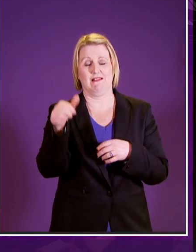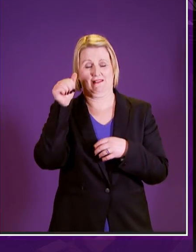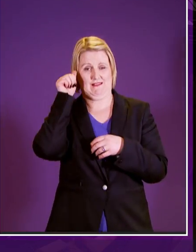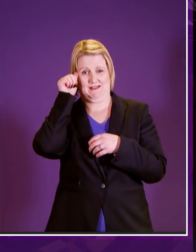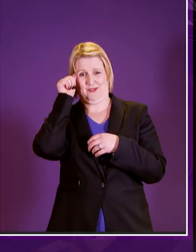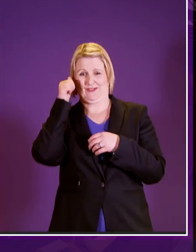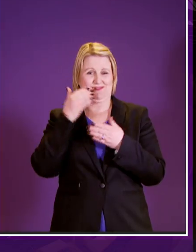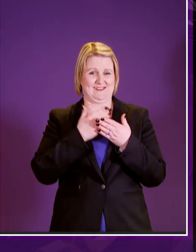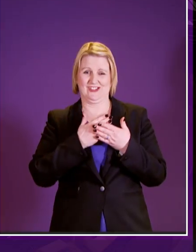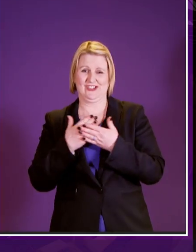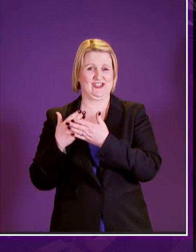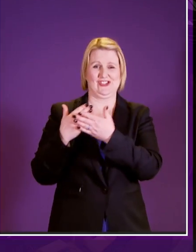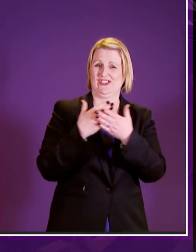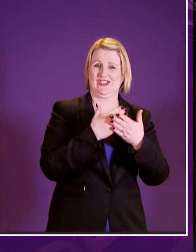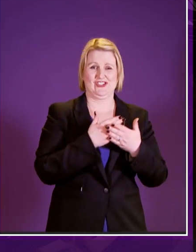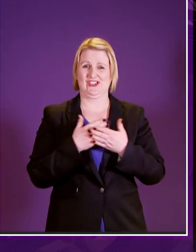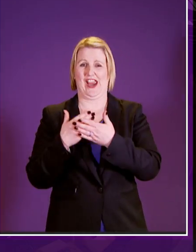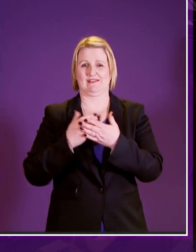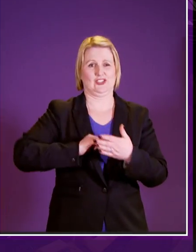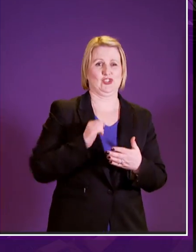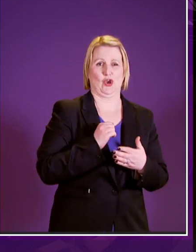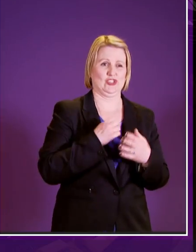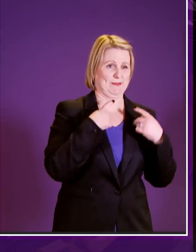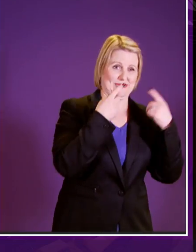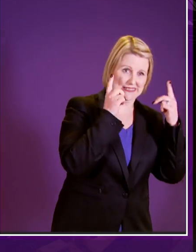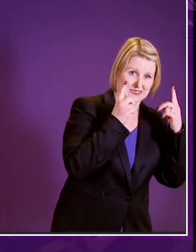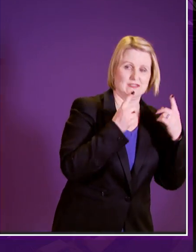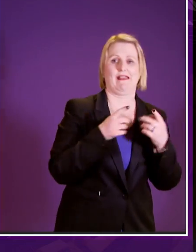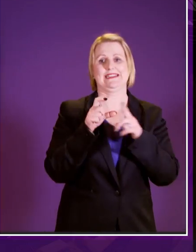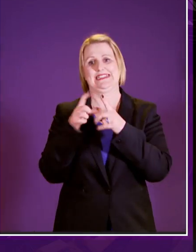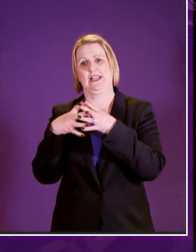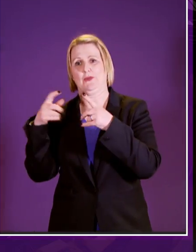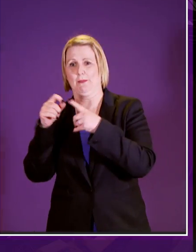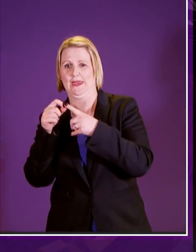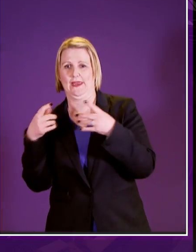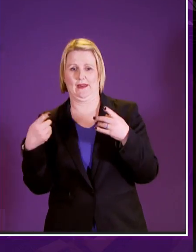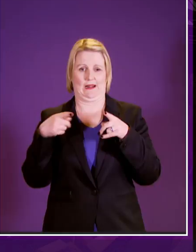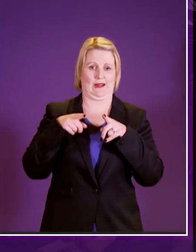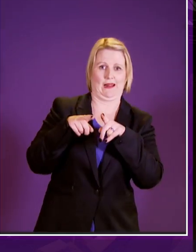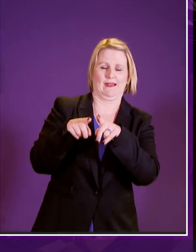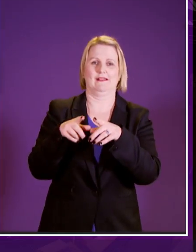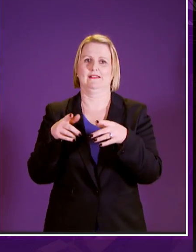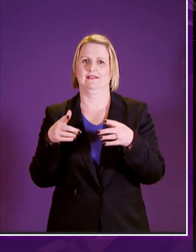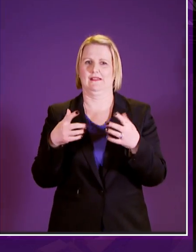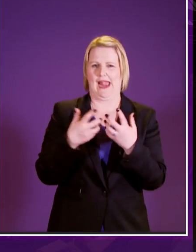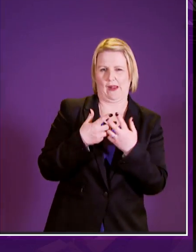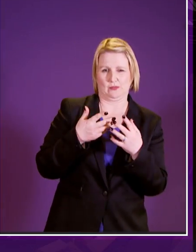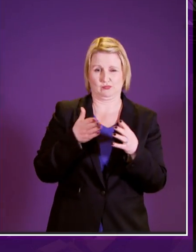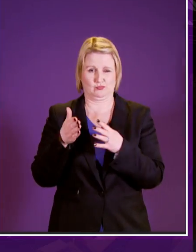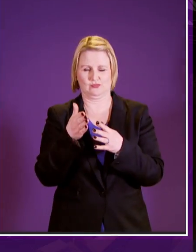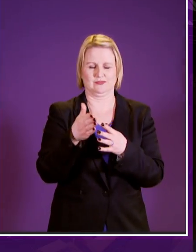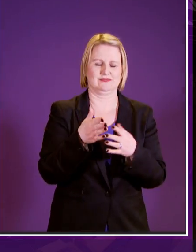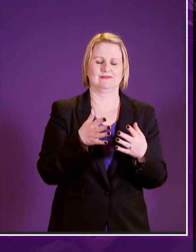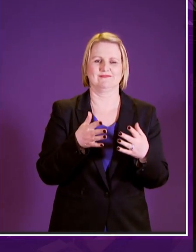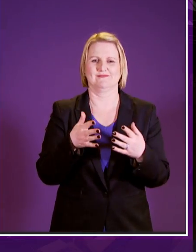of shared rule between the scottish ministers on the one hand and the dwp on the other hand this is that's the wrong